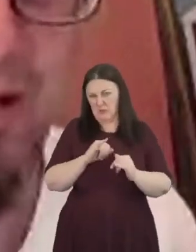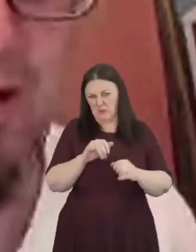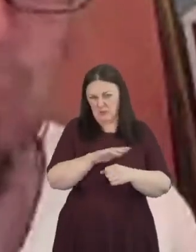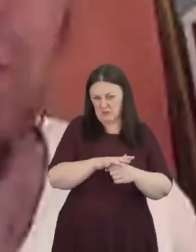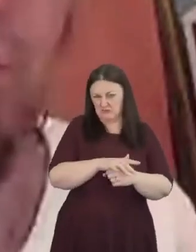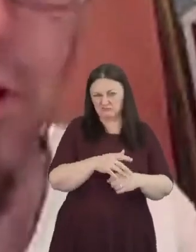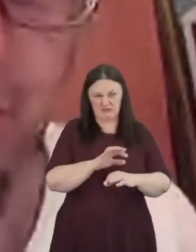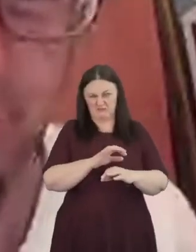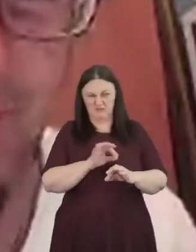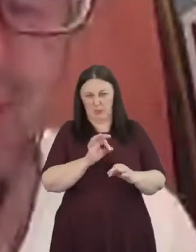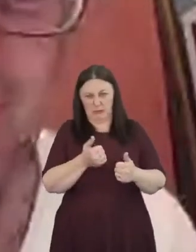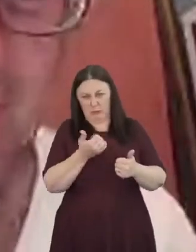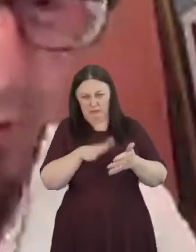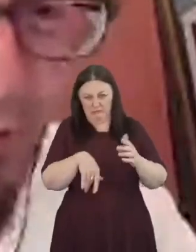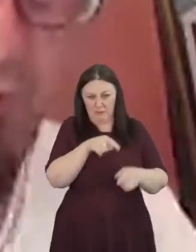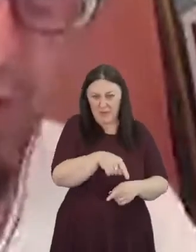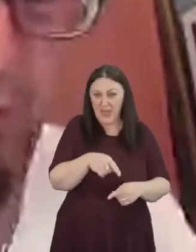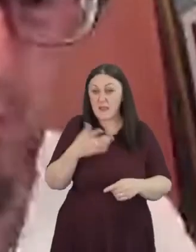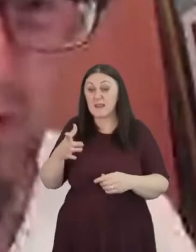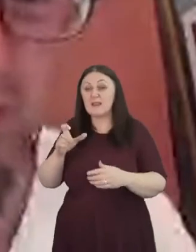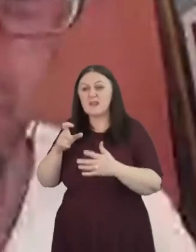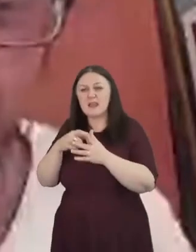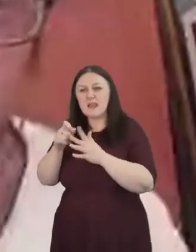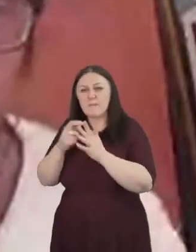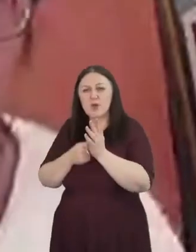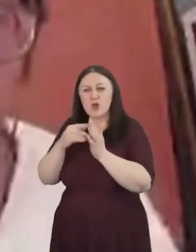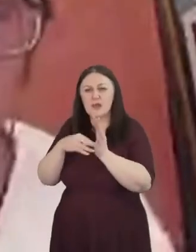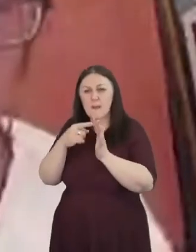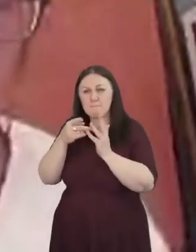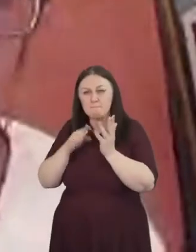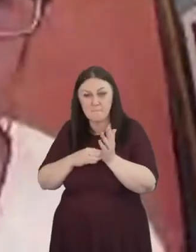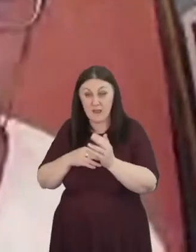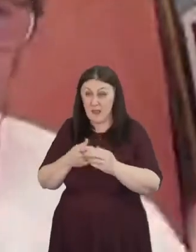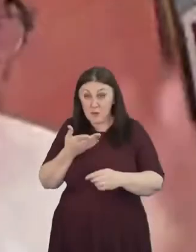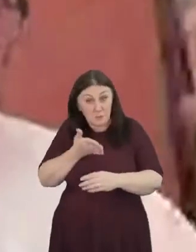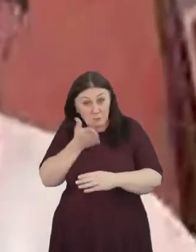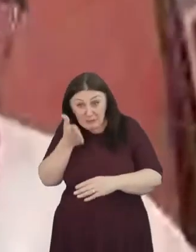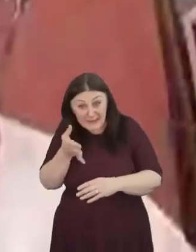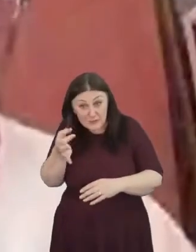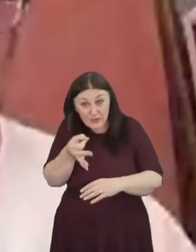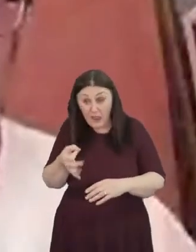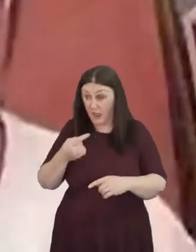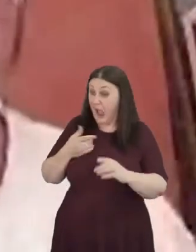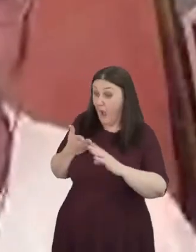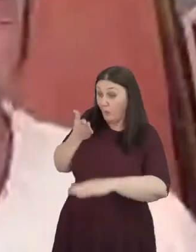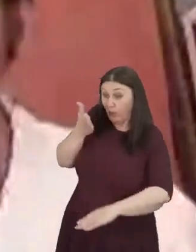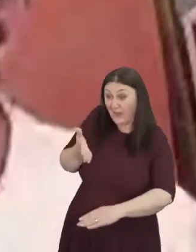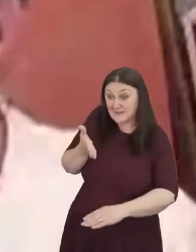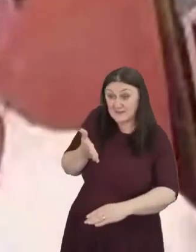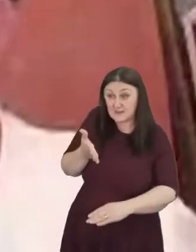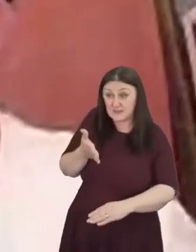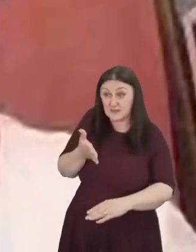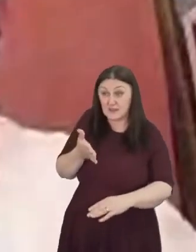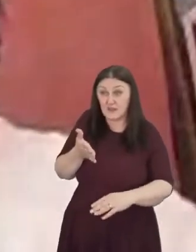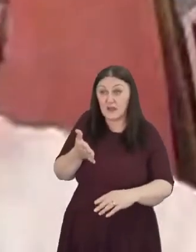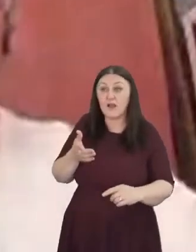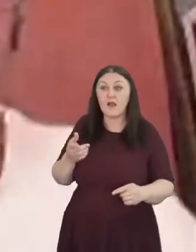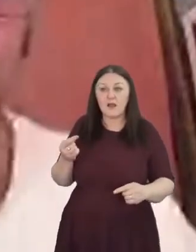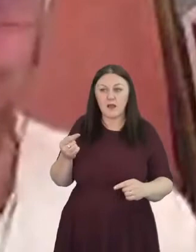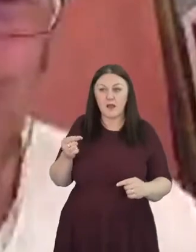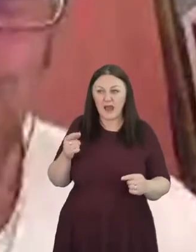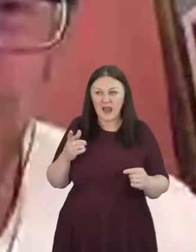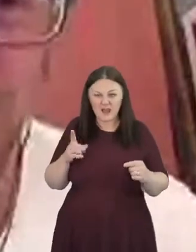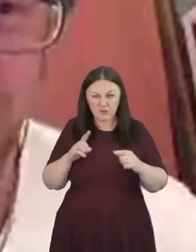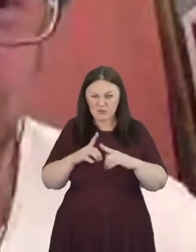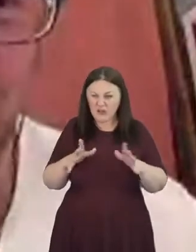little towns like capernaum i don't know if you've ever been to capernaum but i i went there to the historic town and there were like there were like a